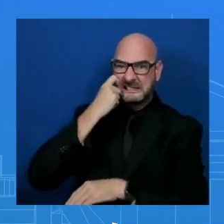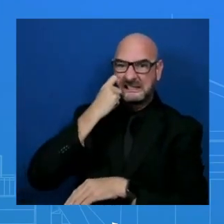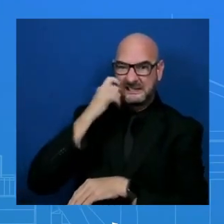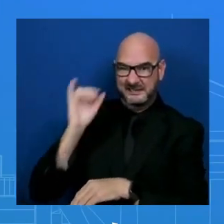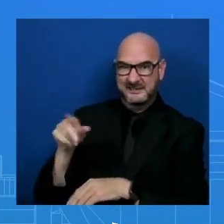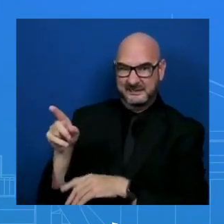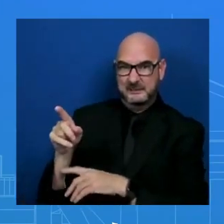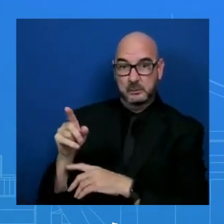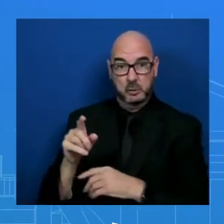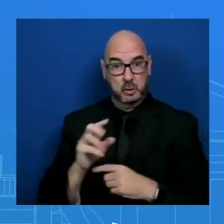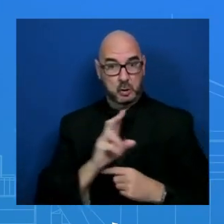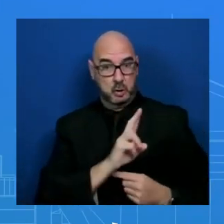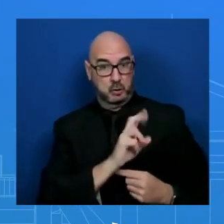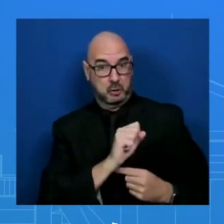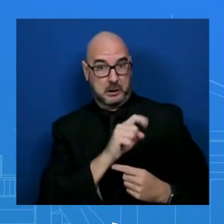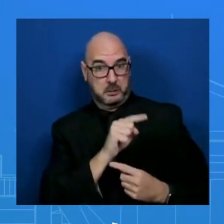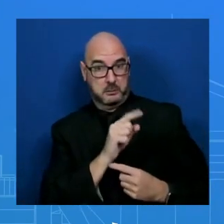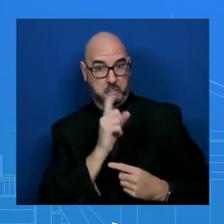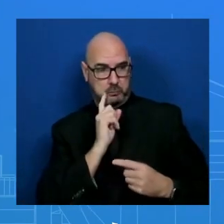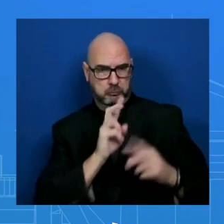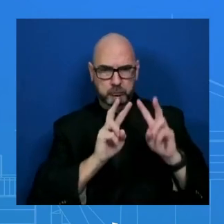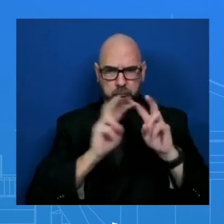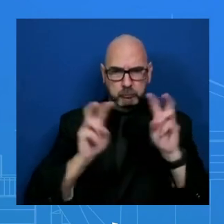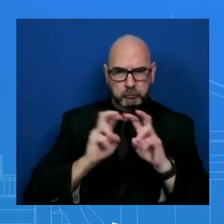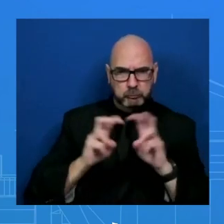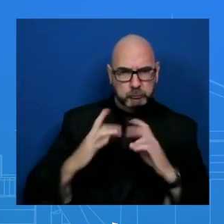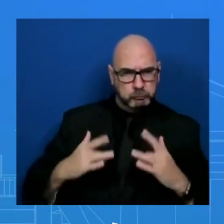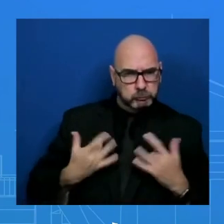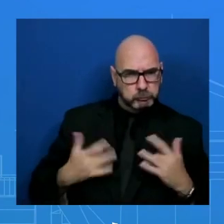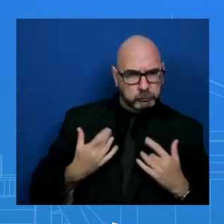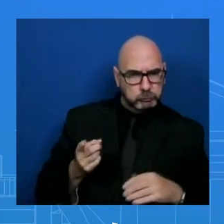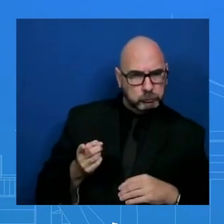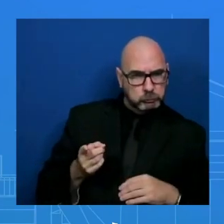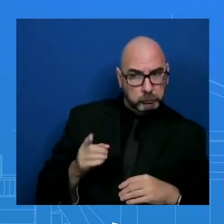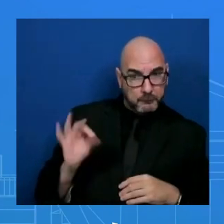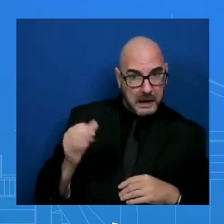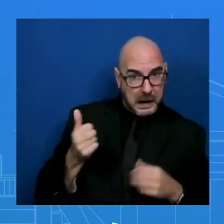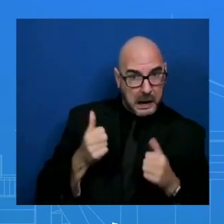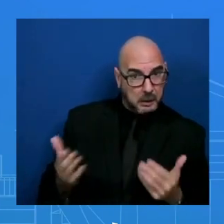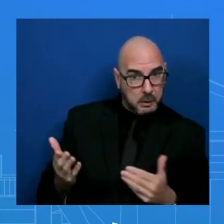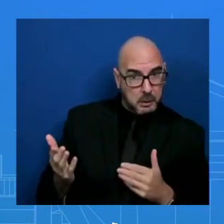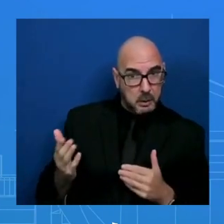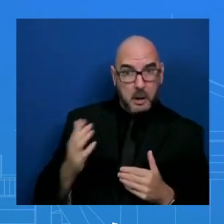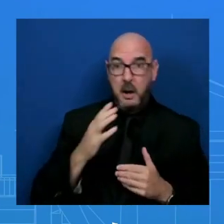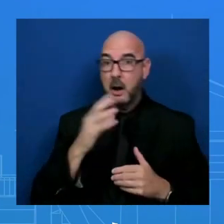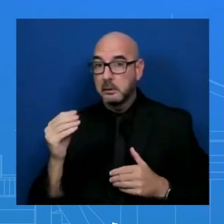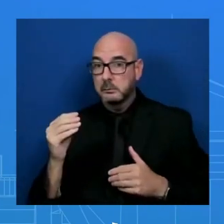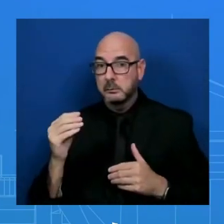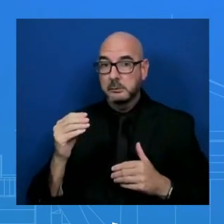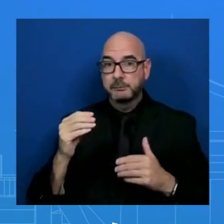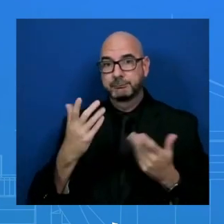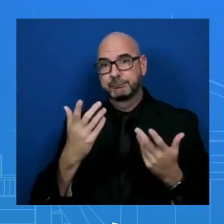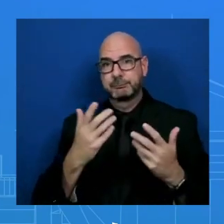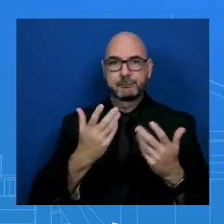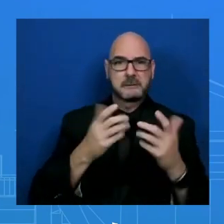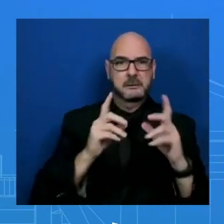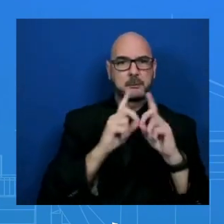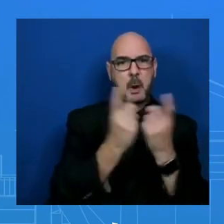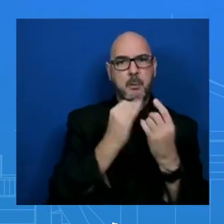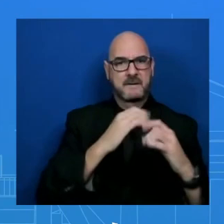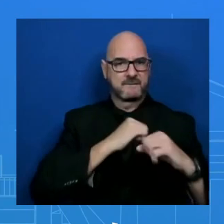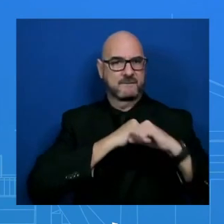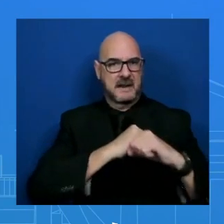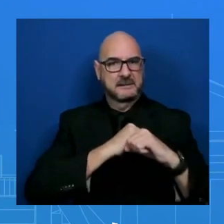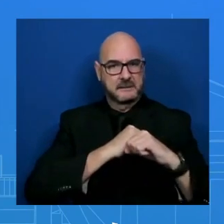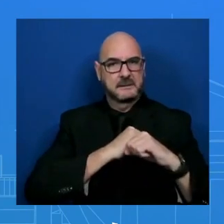this? The second question is defense minister – mean, Russia's defense minister Shog said that the